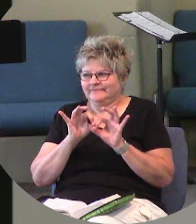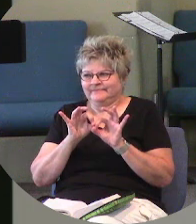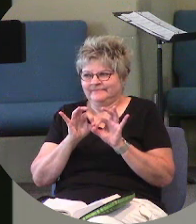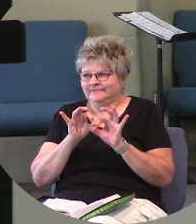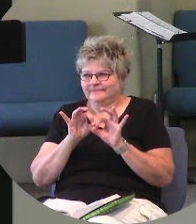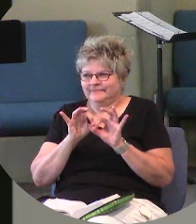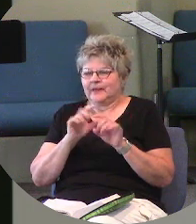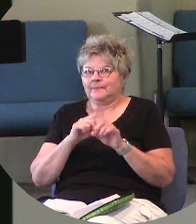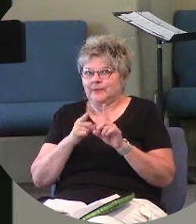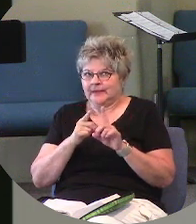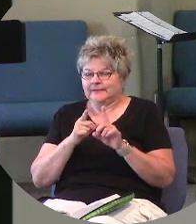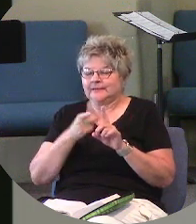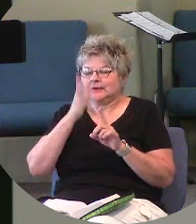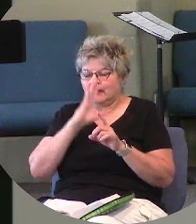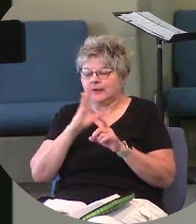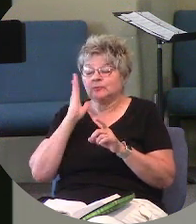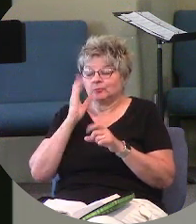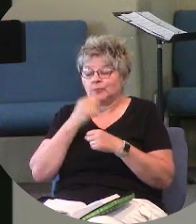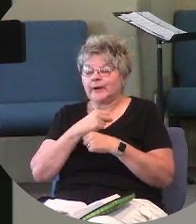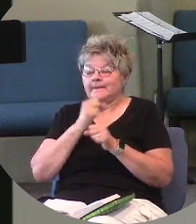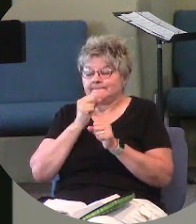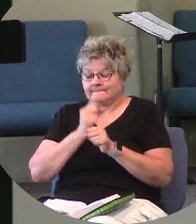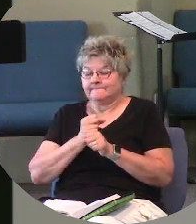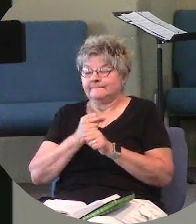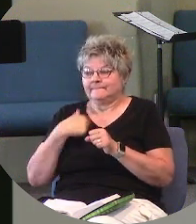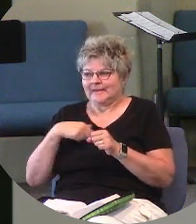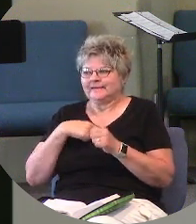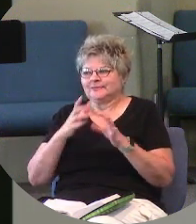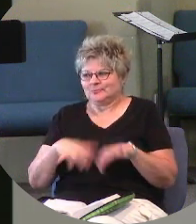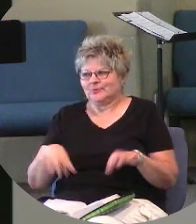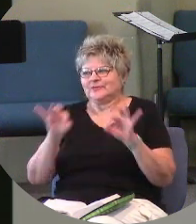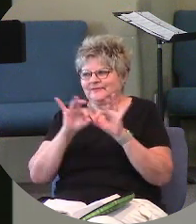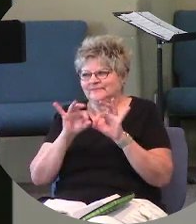But he's going to make us worthy.